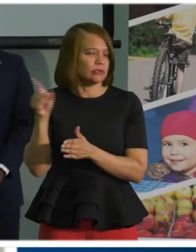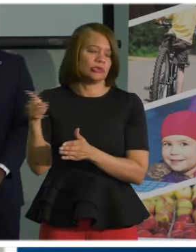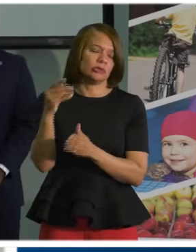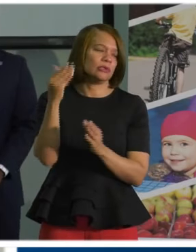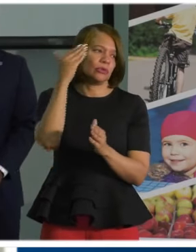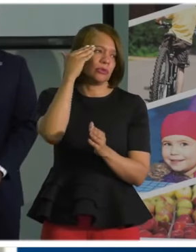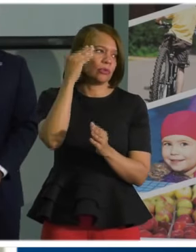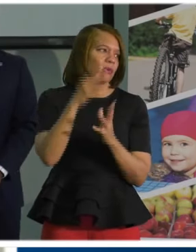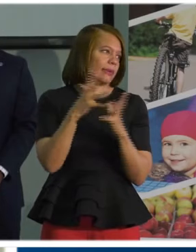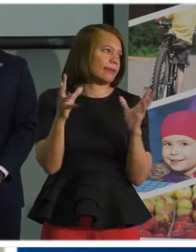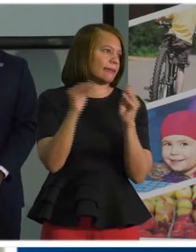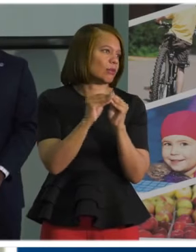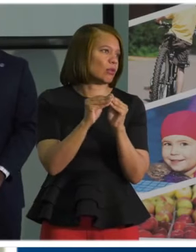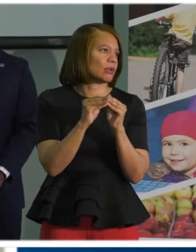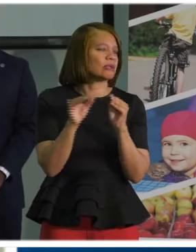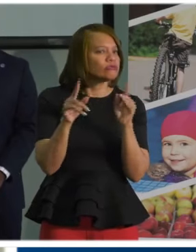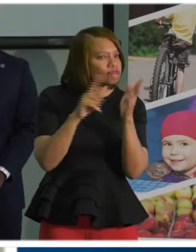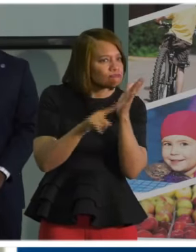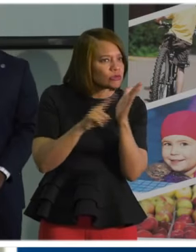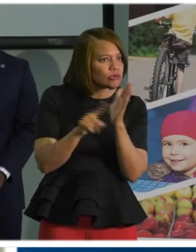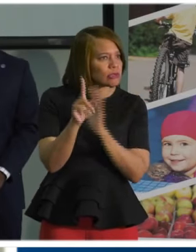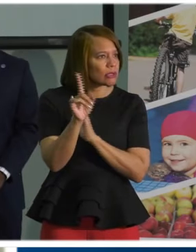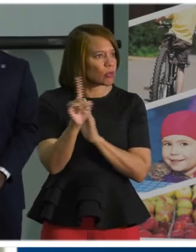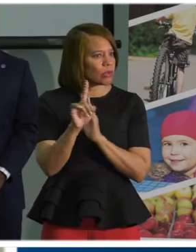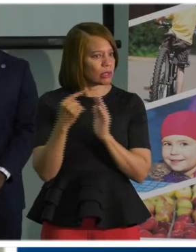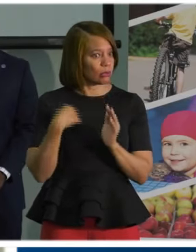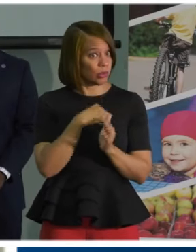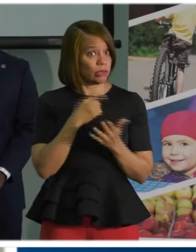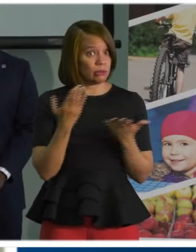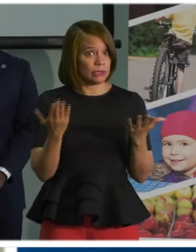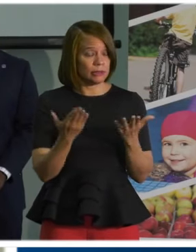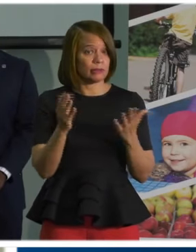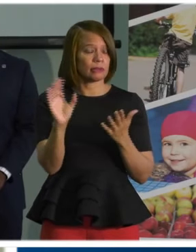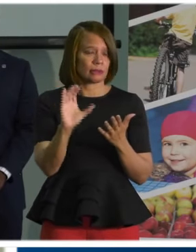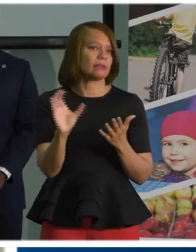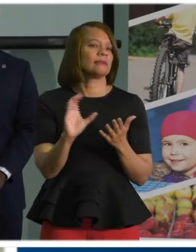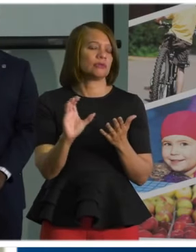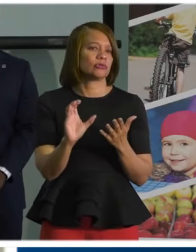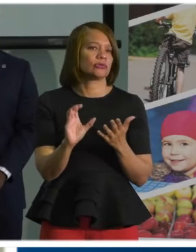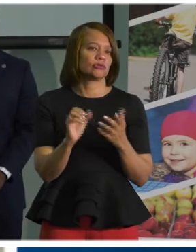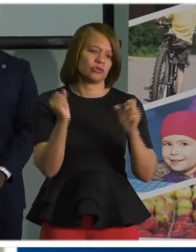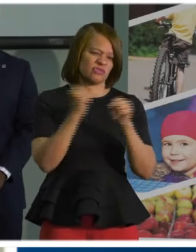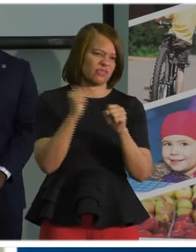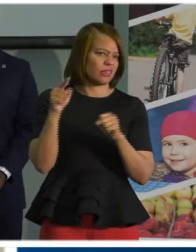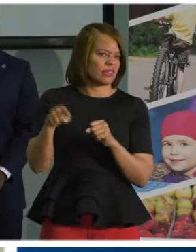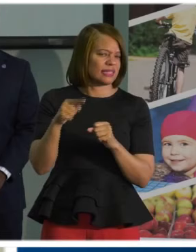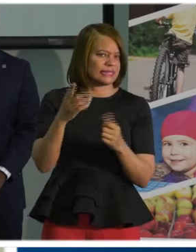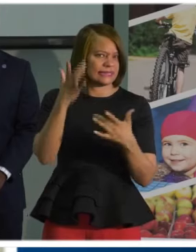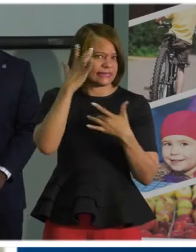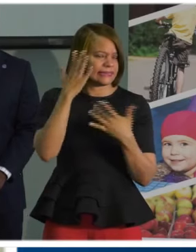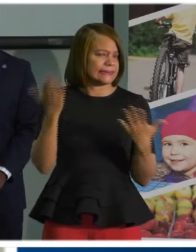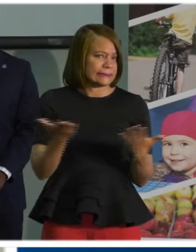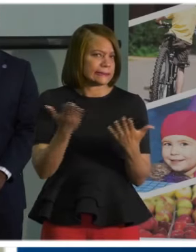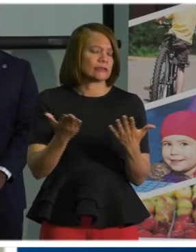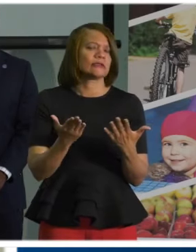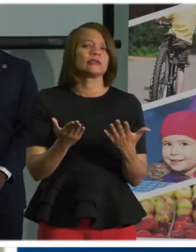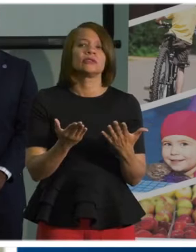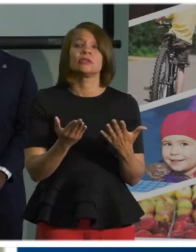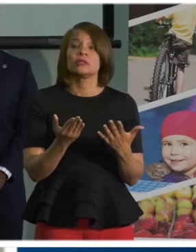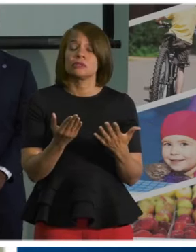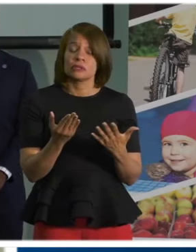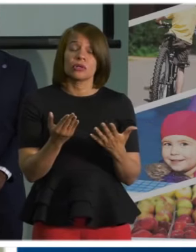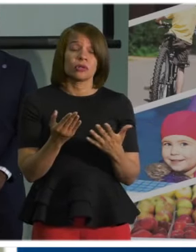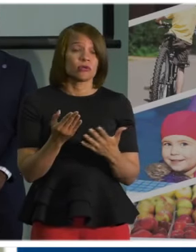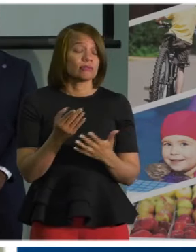to measure our success in, uh, fighting this, uh, you know, pandemic here locally. And so, uh,